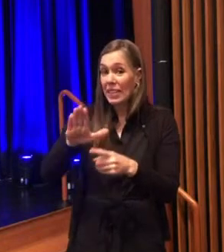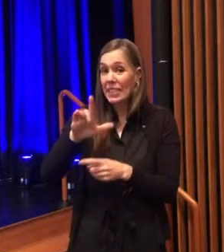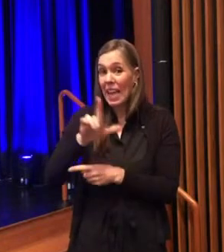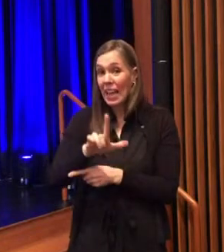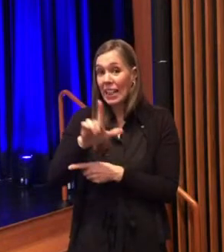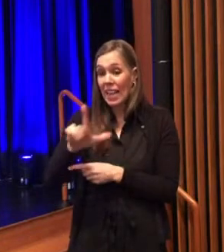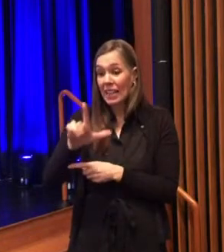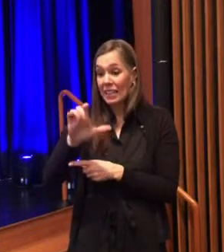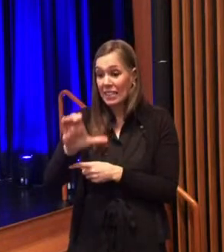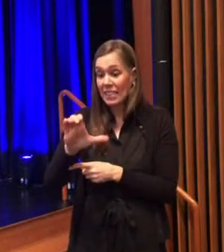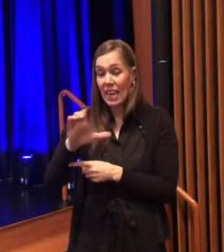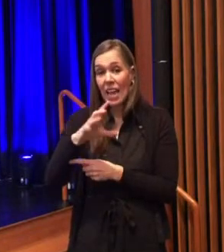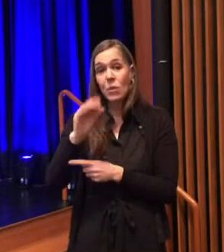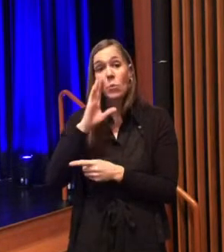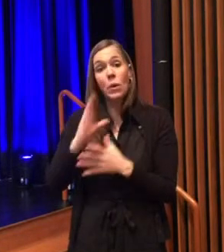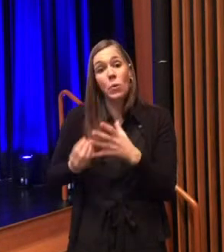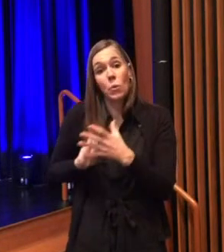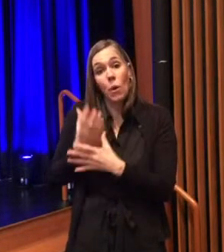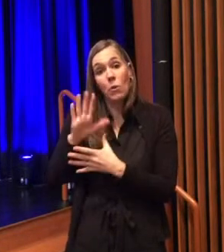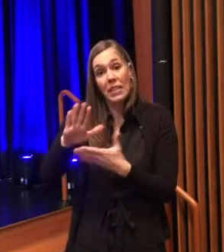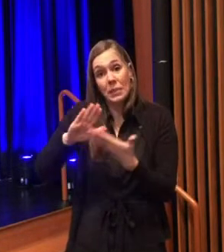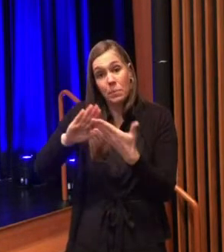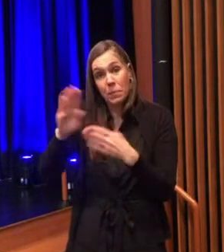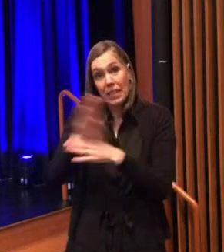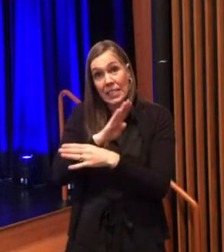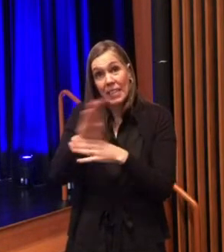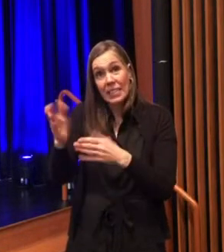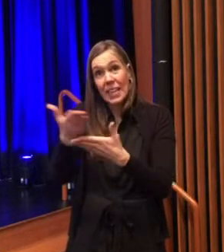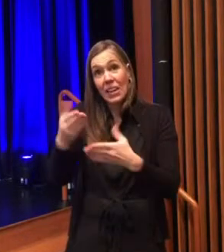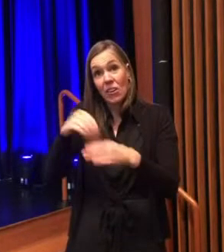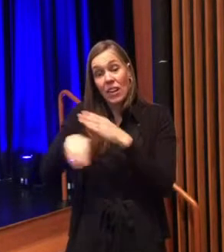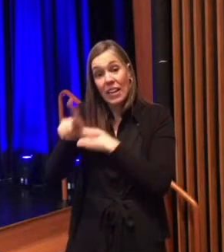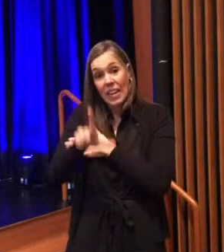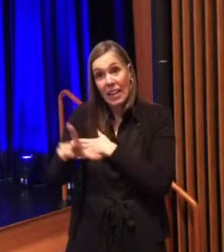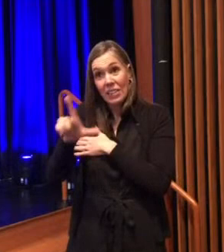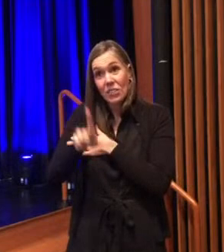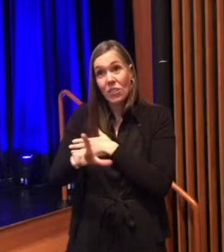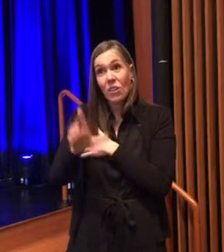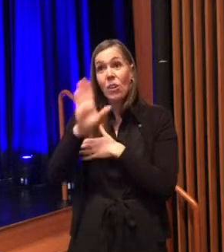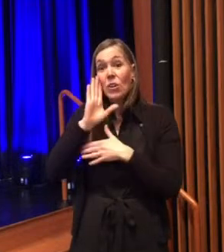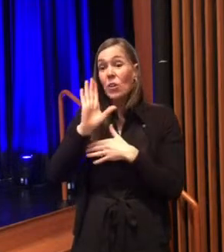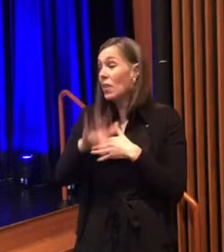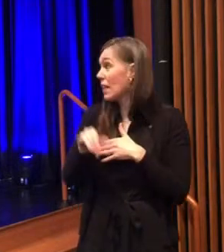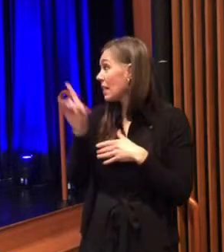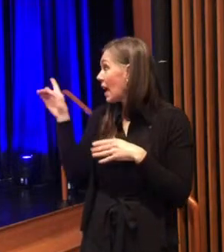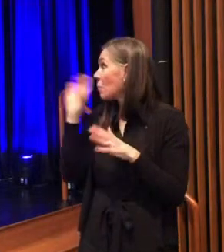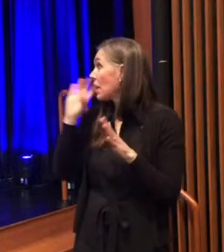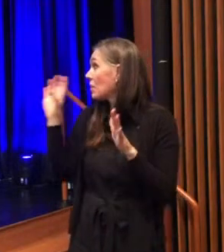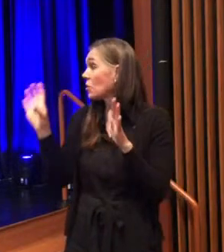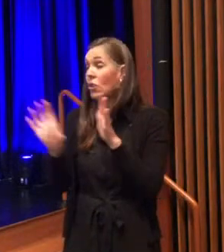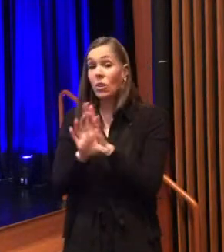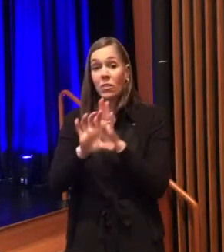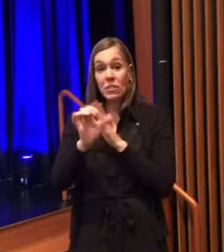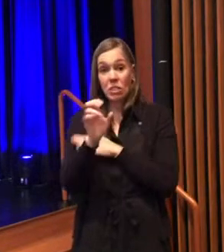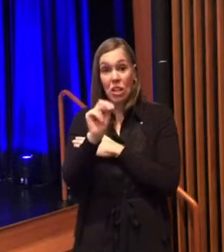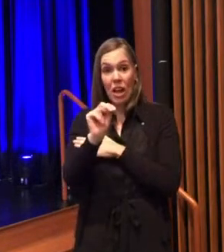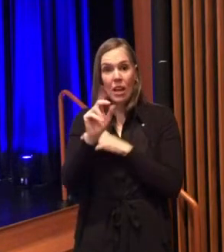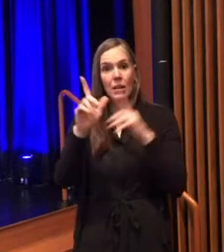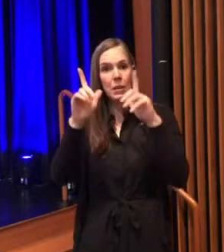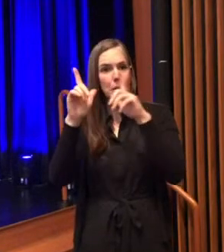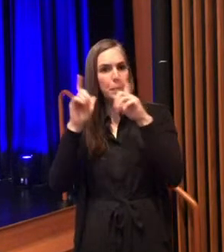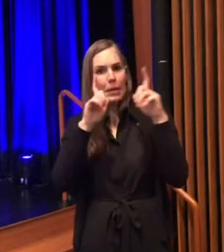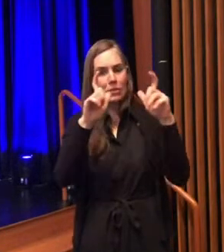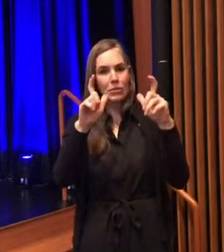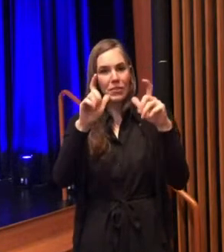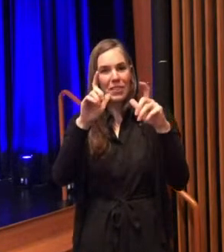to grow their businesses right here in lancaster and just to say that this picture of john was taken on atlantic avenue and you really